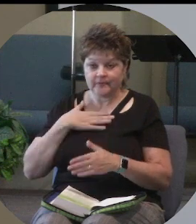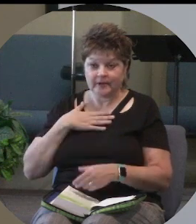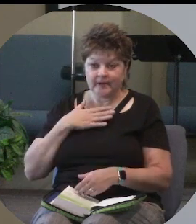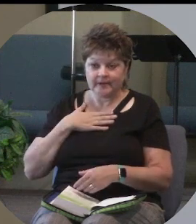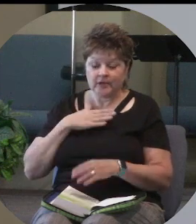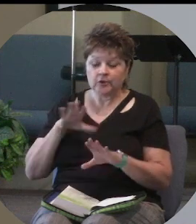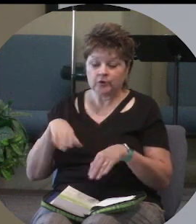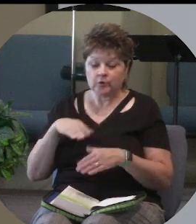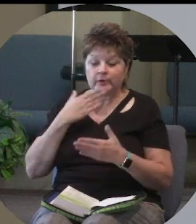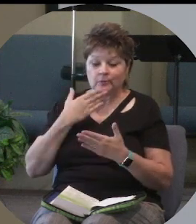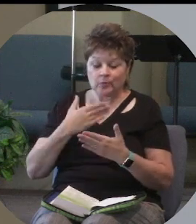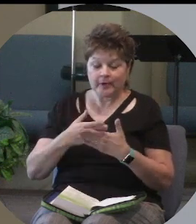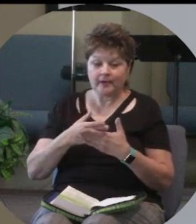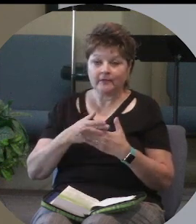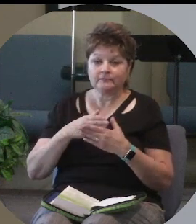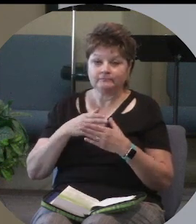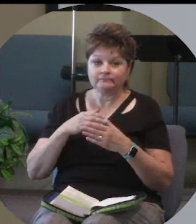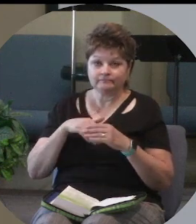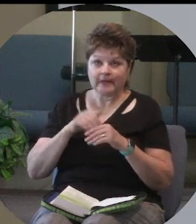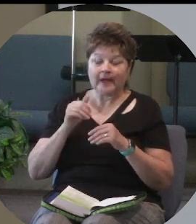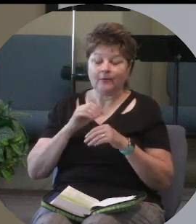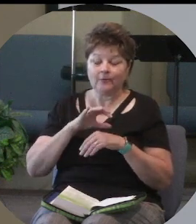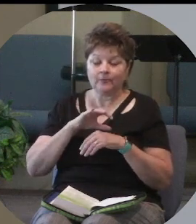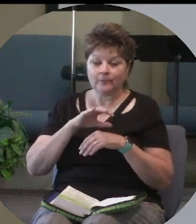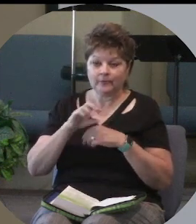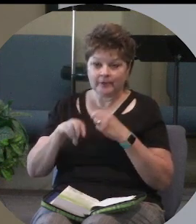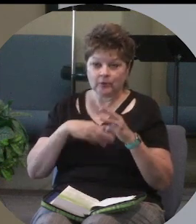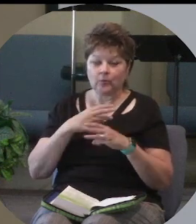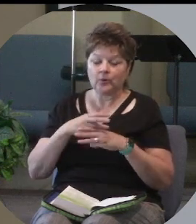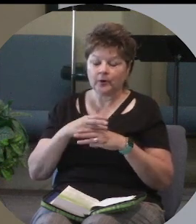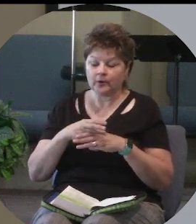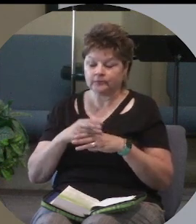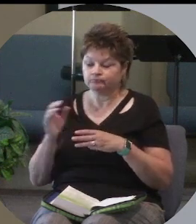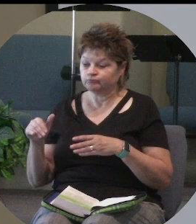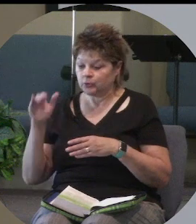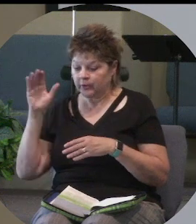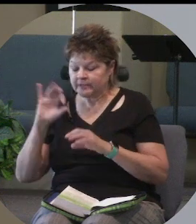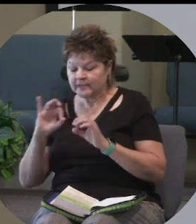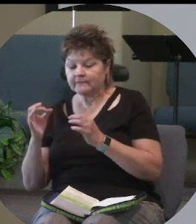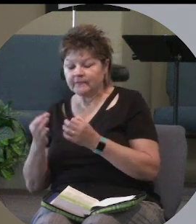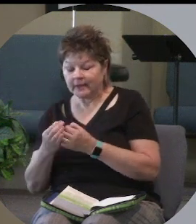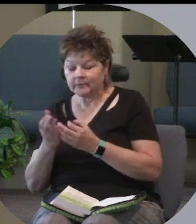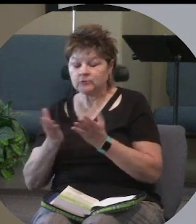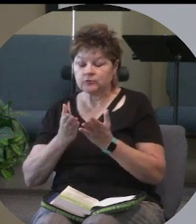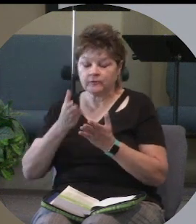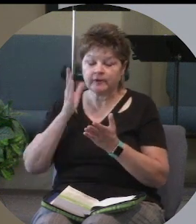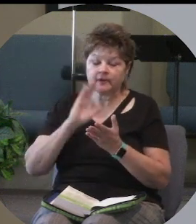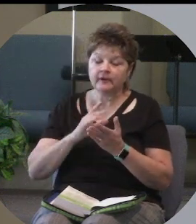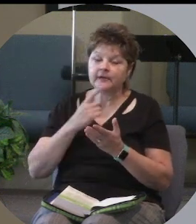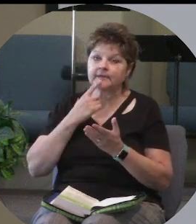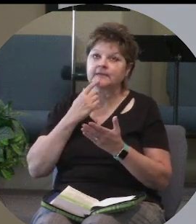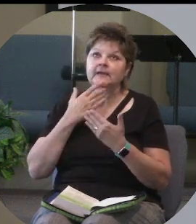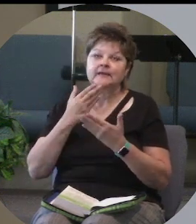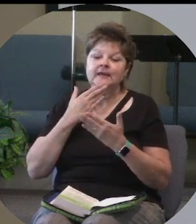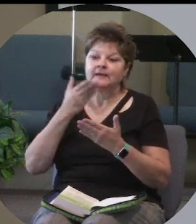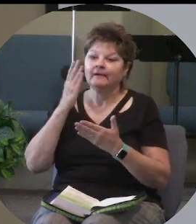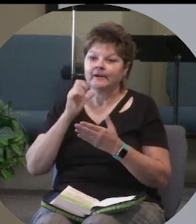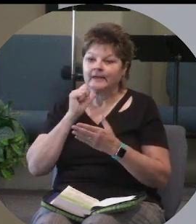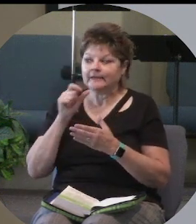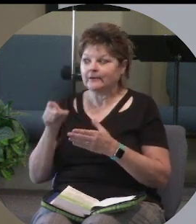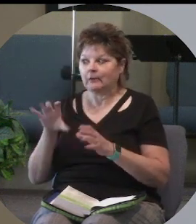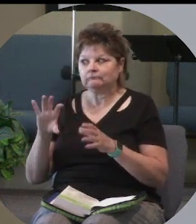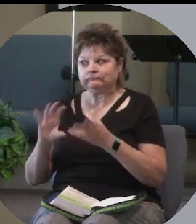doing well out there in the world raising families serving God in many cases and I go thank God I didn't mess them up